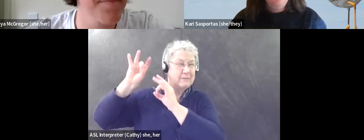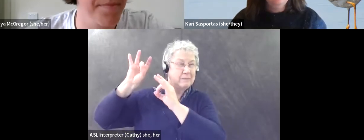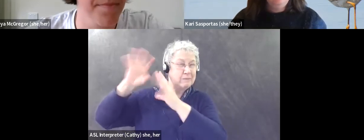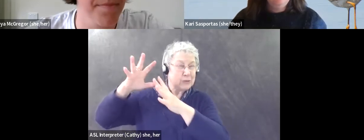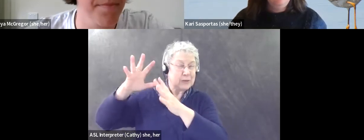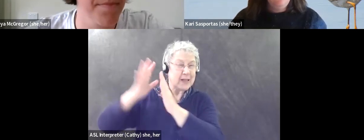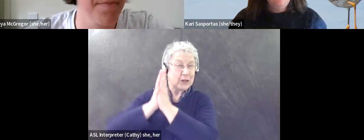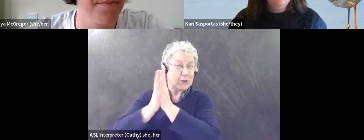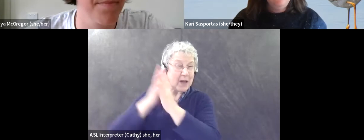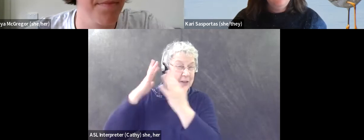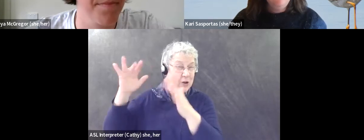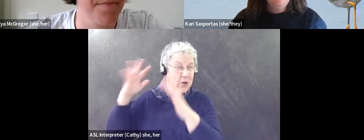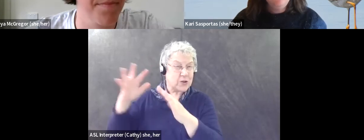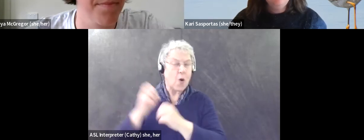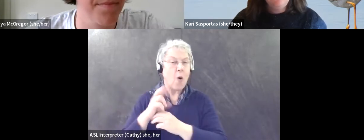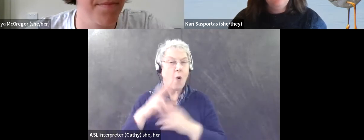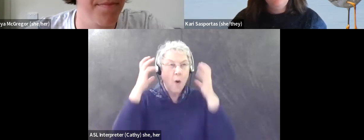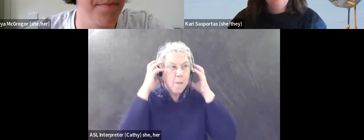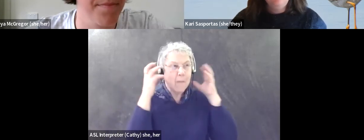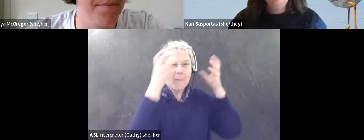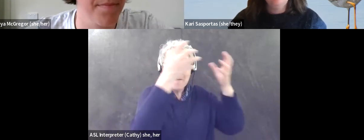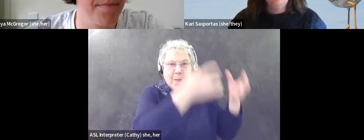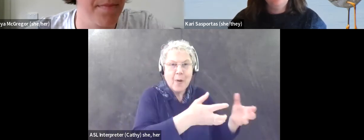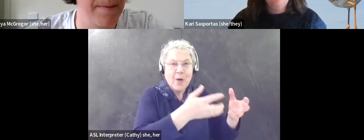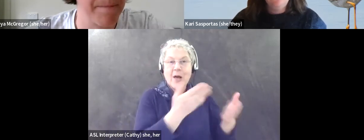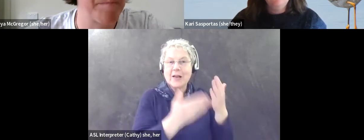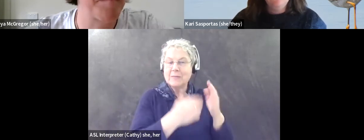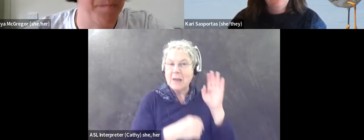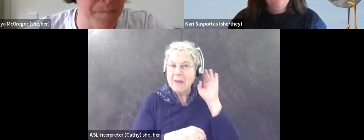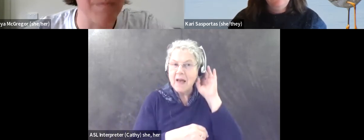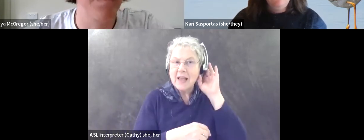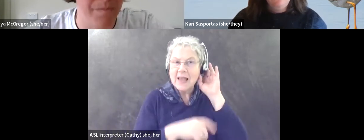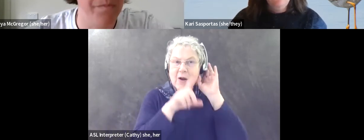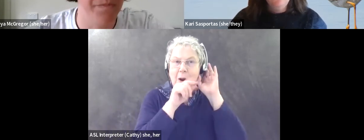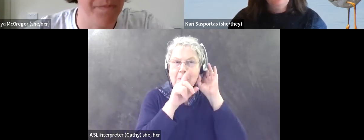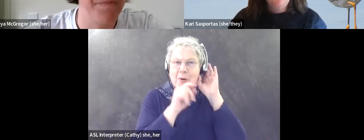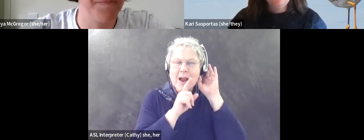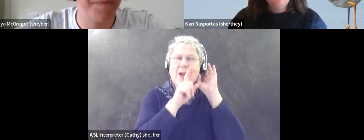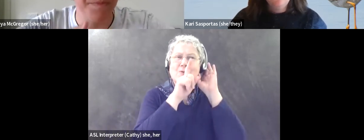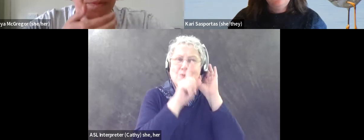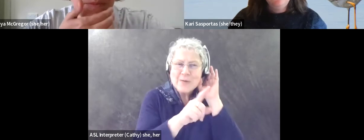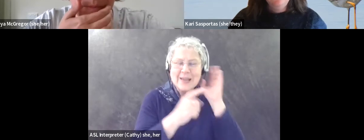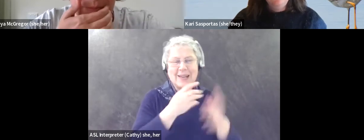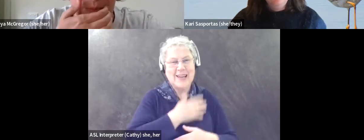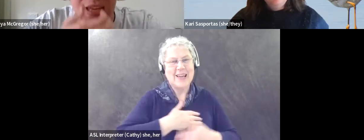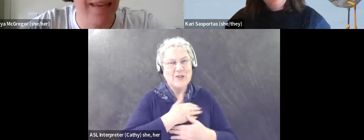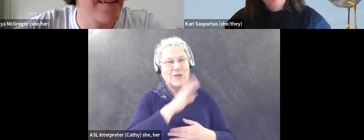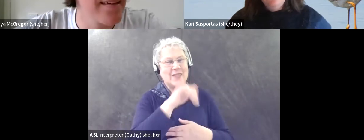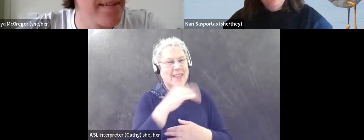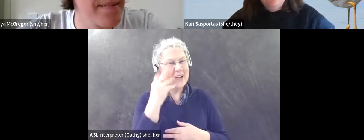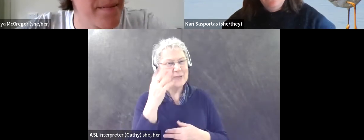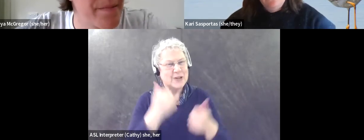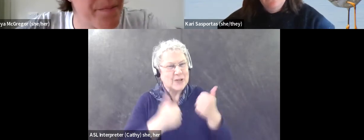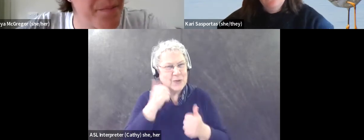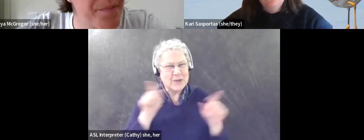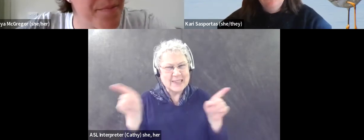or leaving them off on the chance that I might hear a bird that I really, um, will enjoy experiencing. So